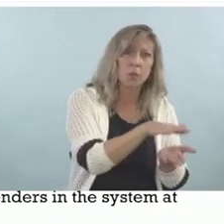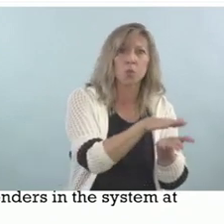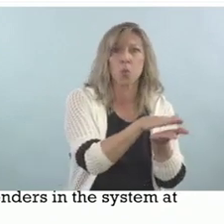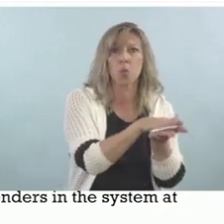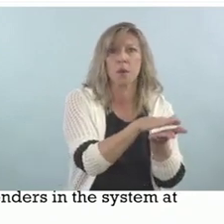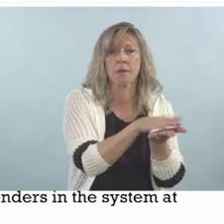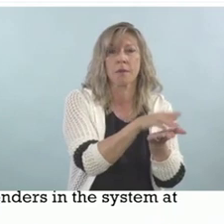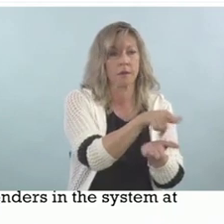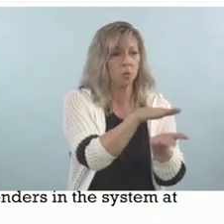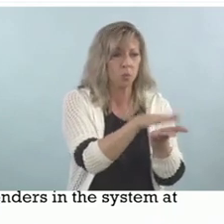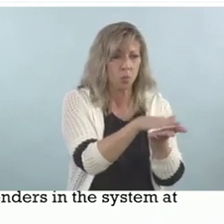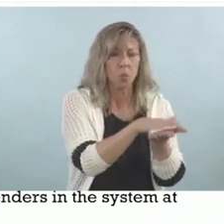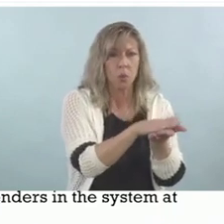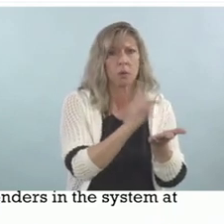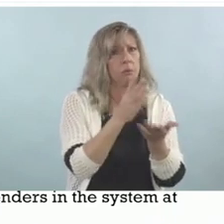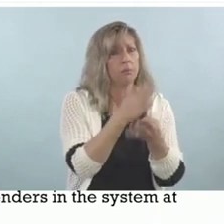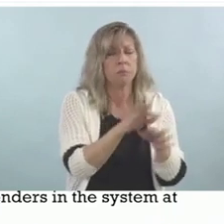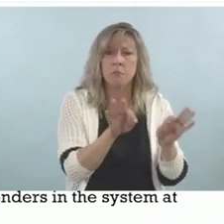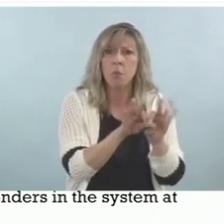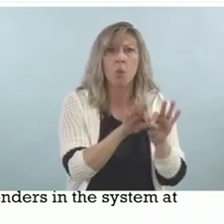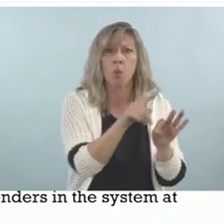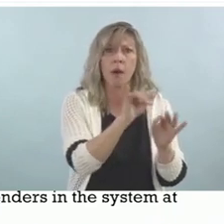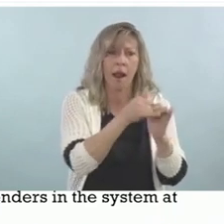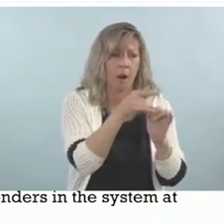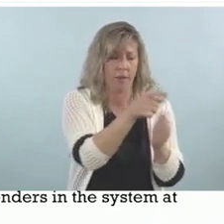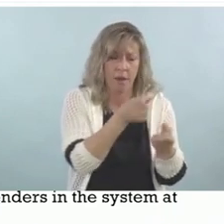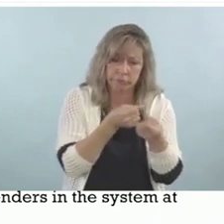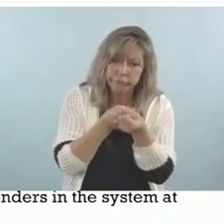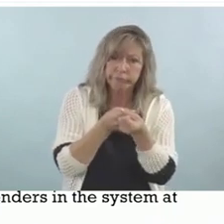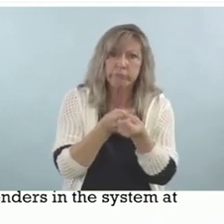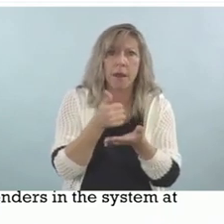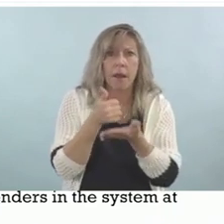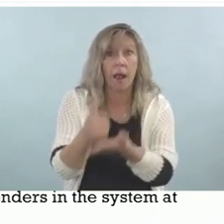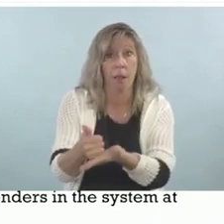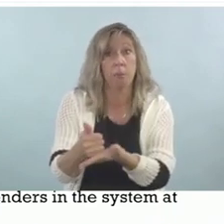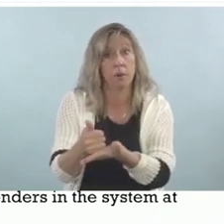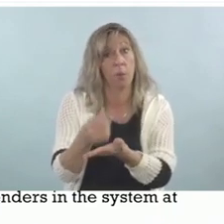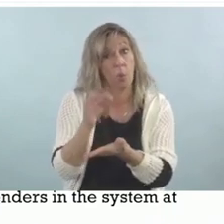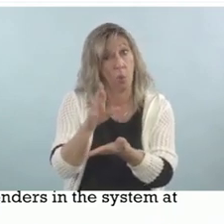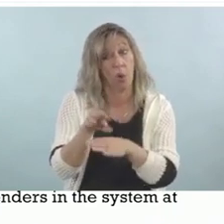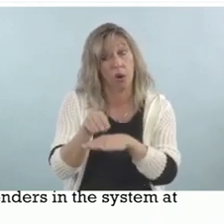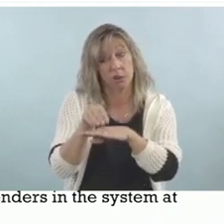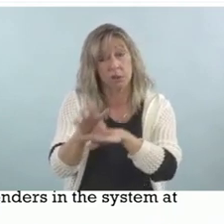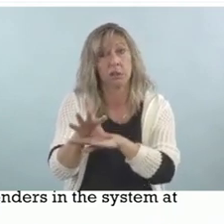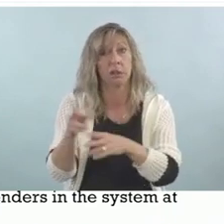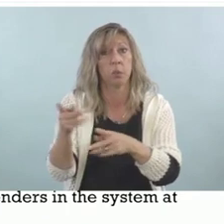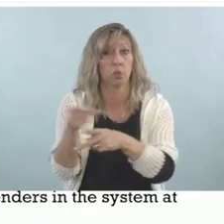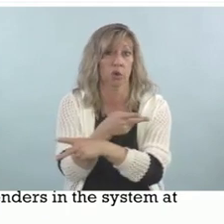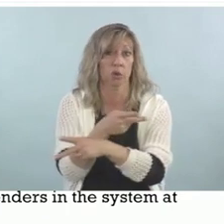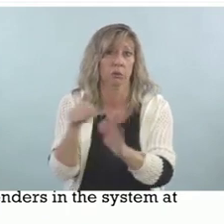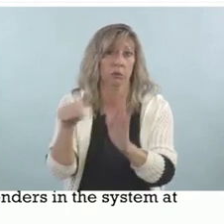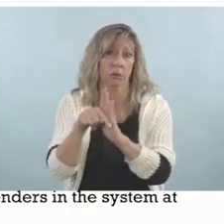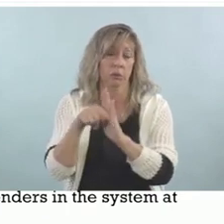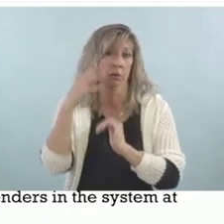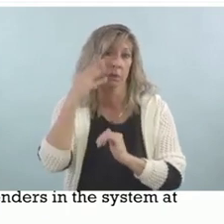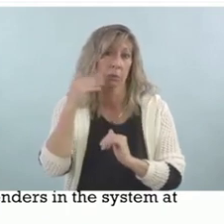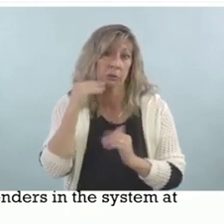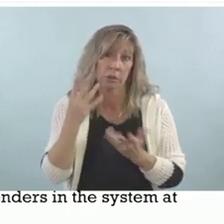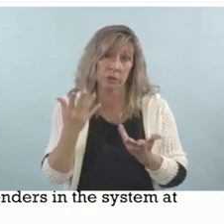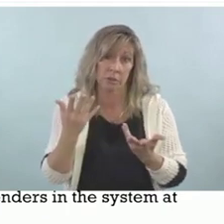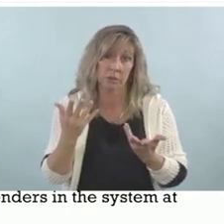or hurting kids and locking kids up into the